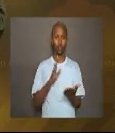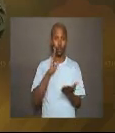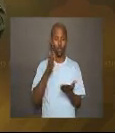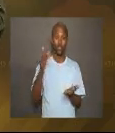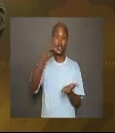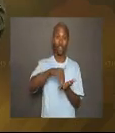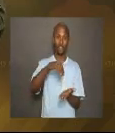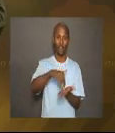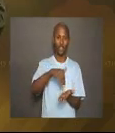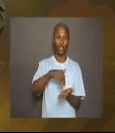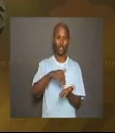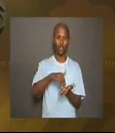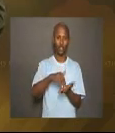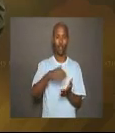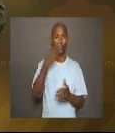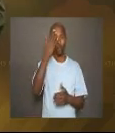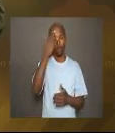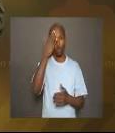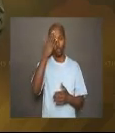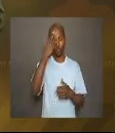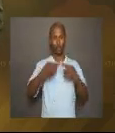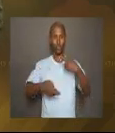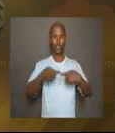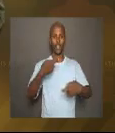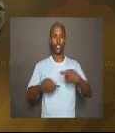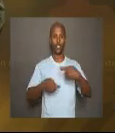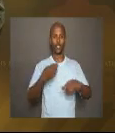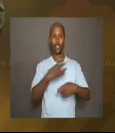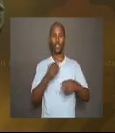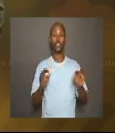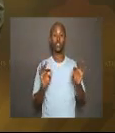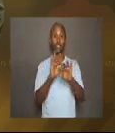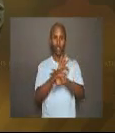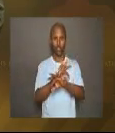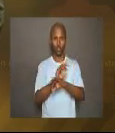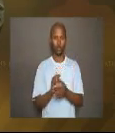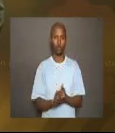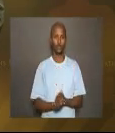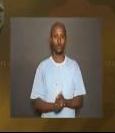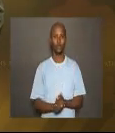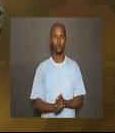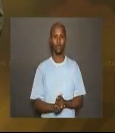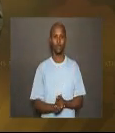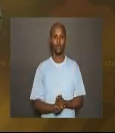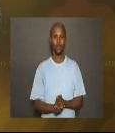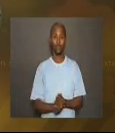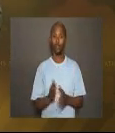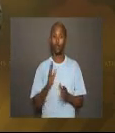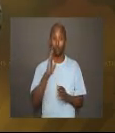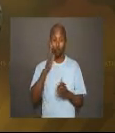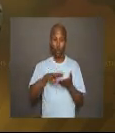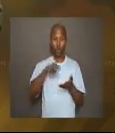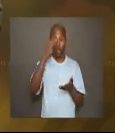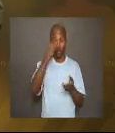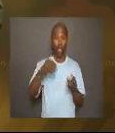revise our knowledge of relations and functions. We will learn